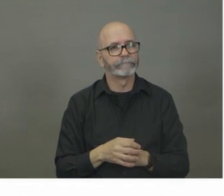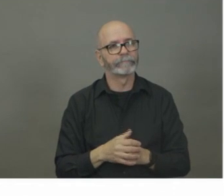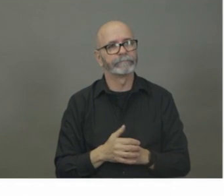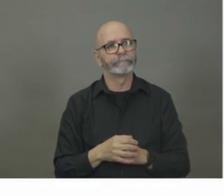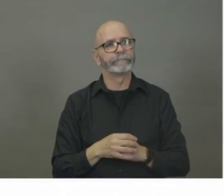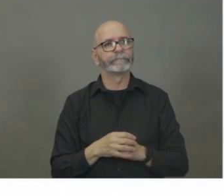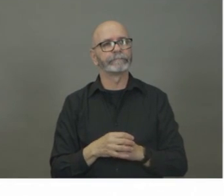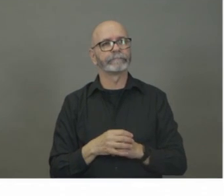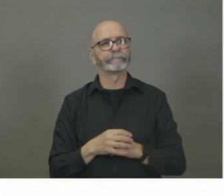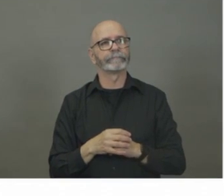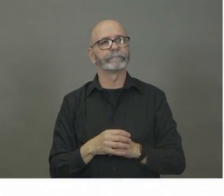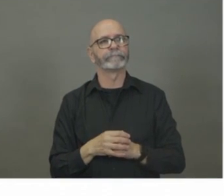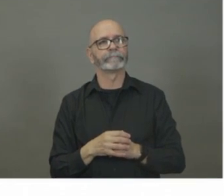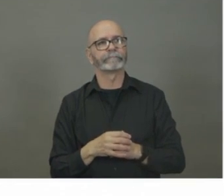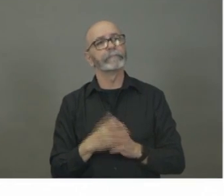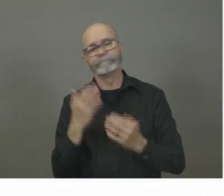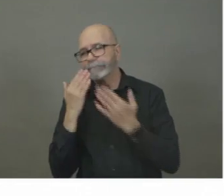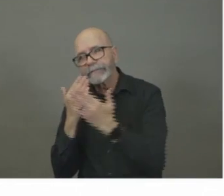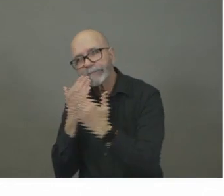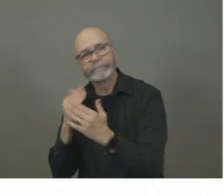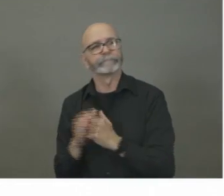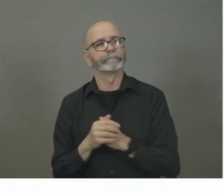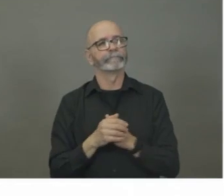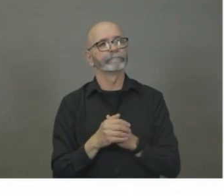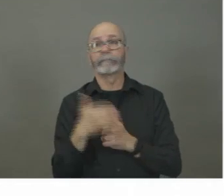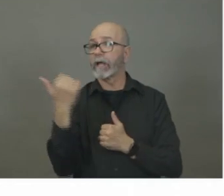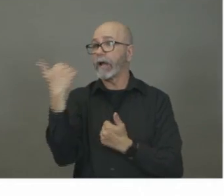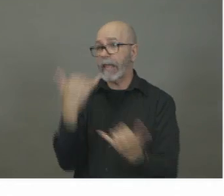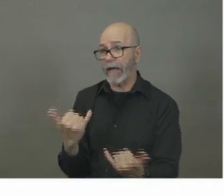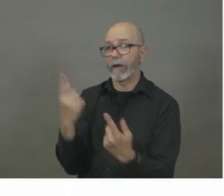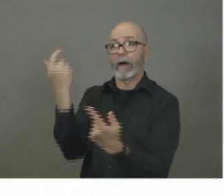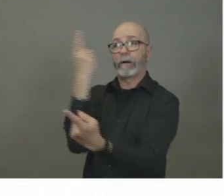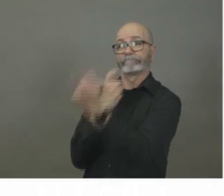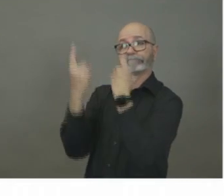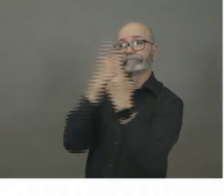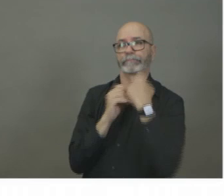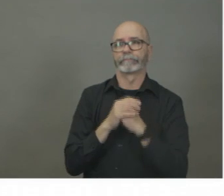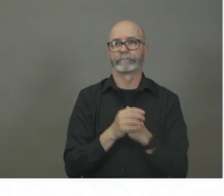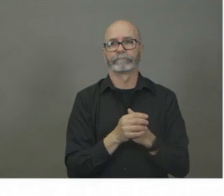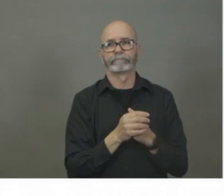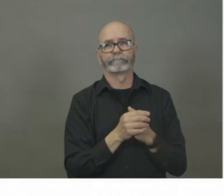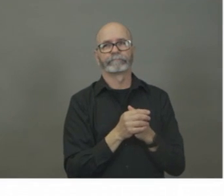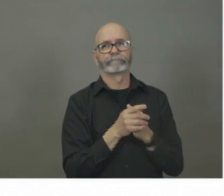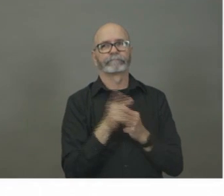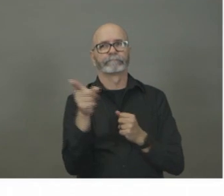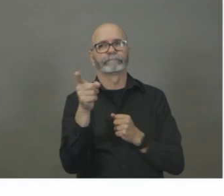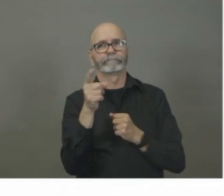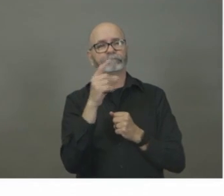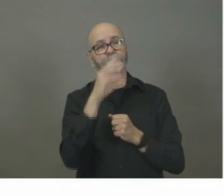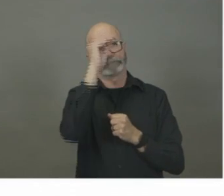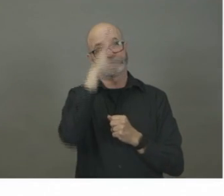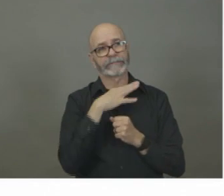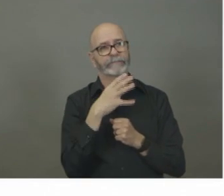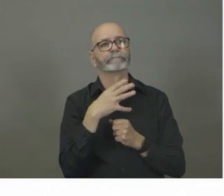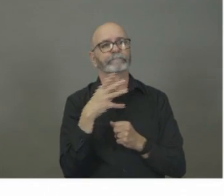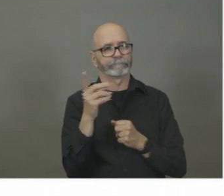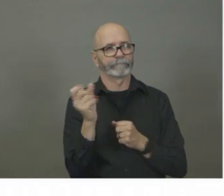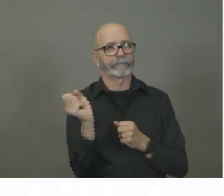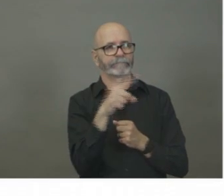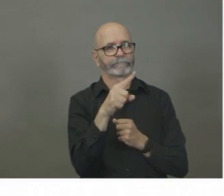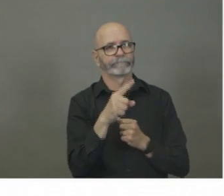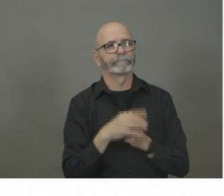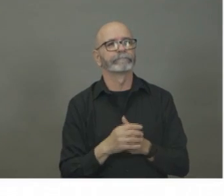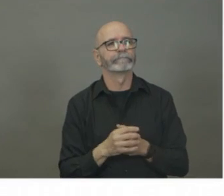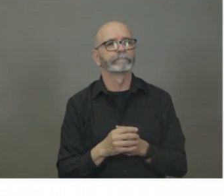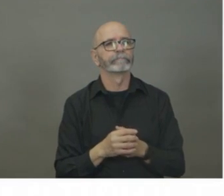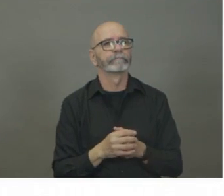this situation. Thank you. We'll be happy to answer any questions. I just wondered whether, and I don't know who is best equipped to answer